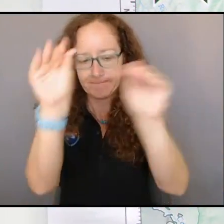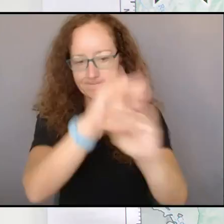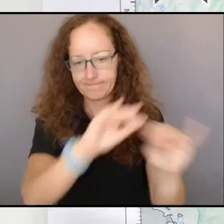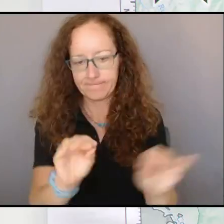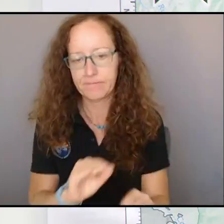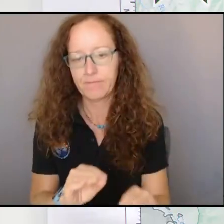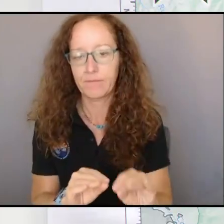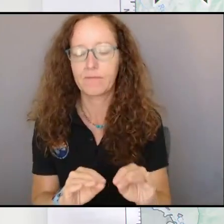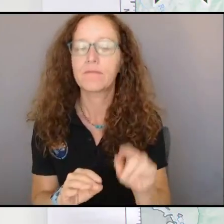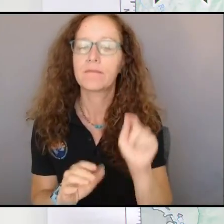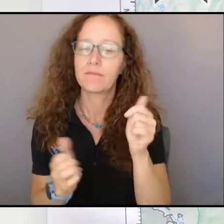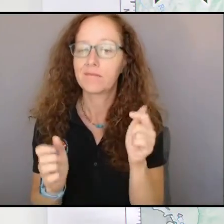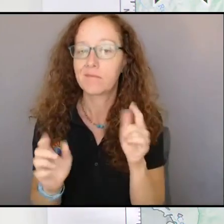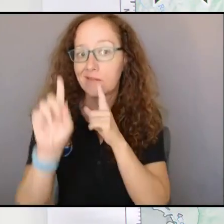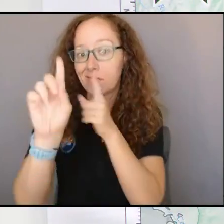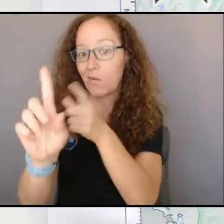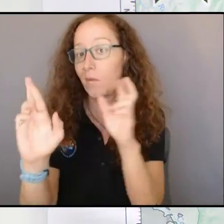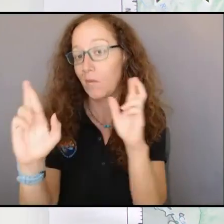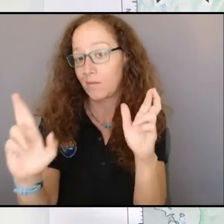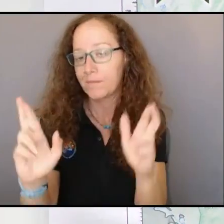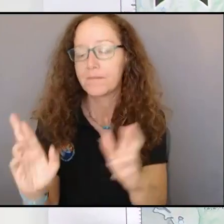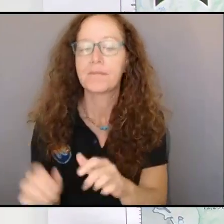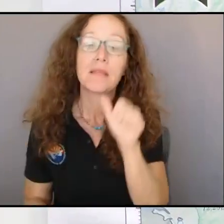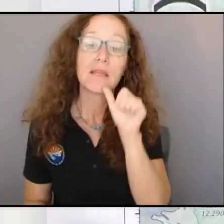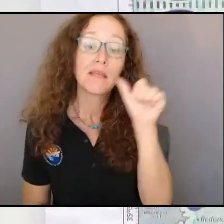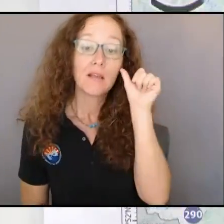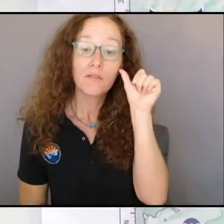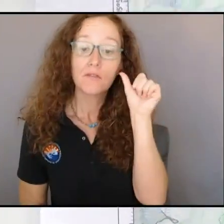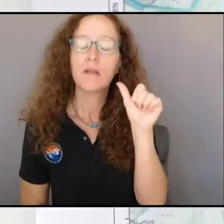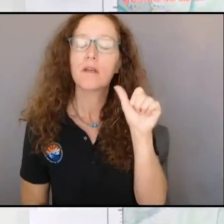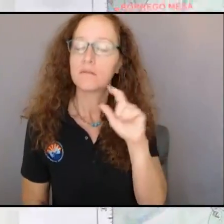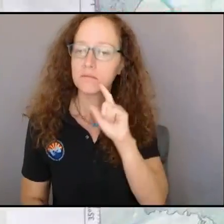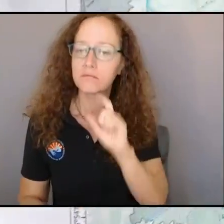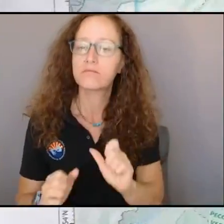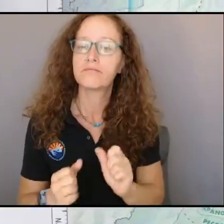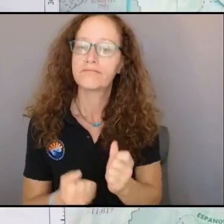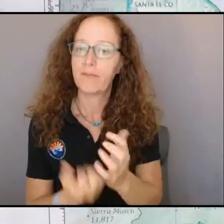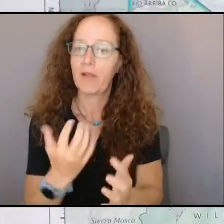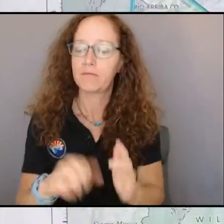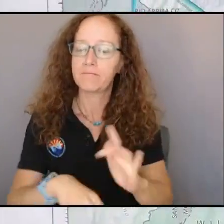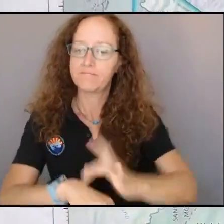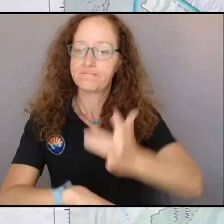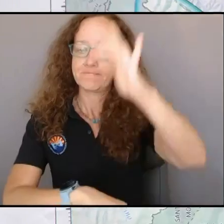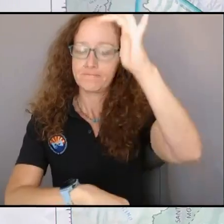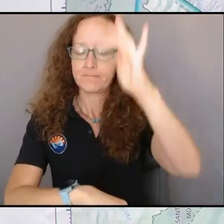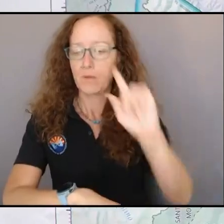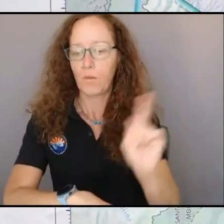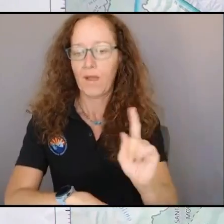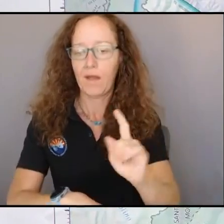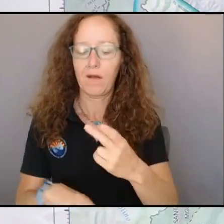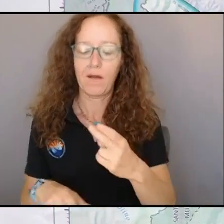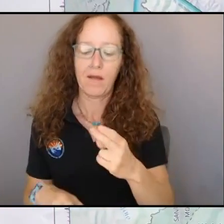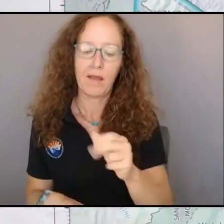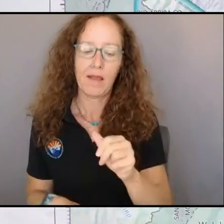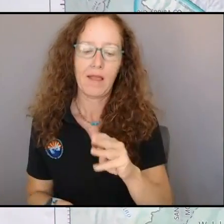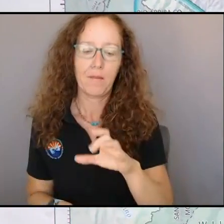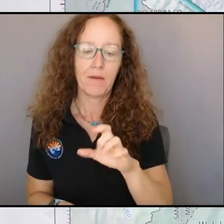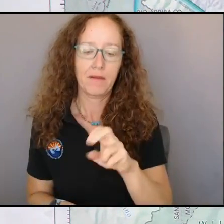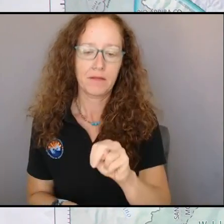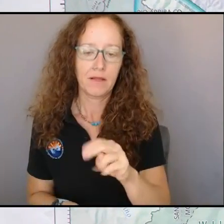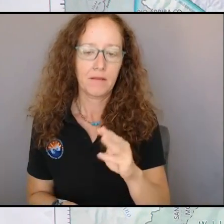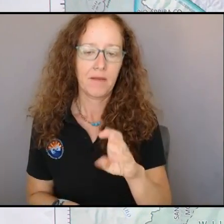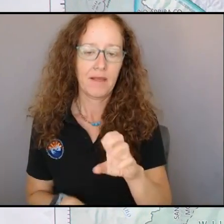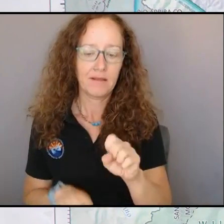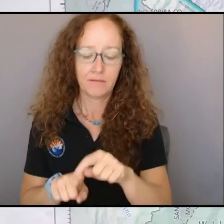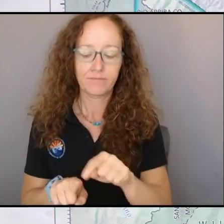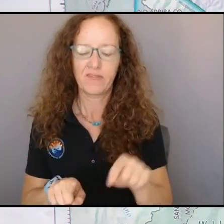Yesterday we also did see some smoke pop up right above Hamilton Mesa up here. It's something that was